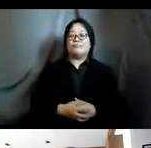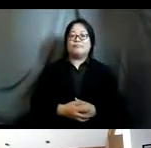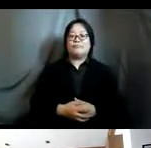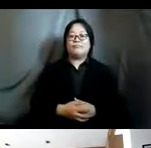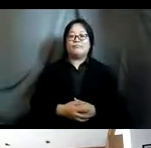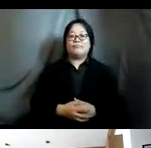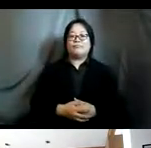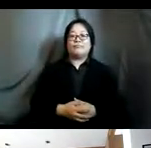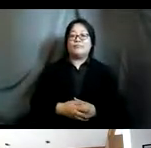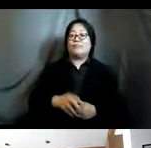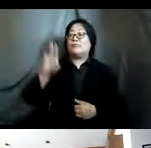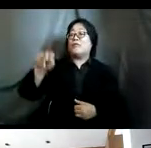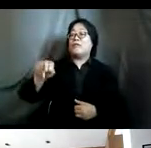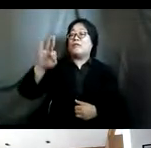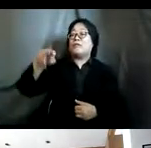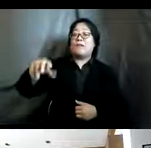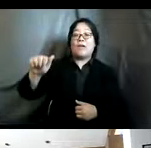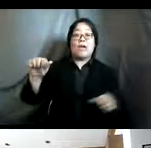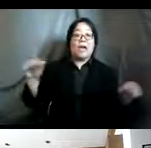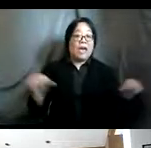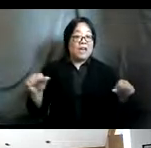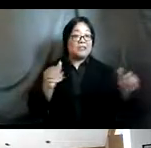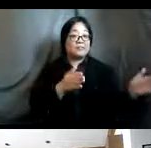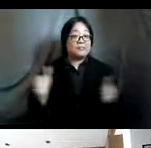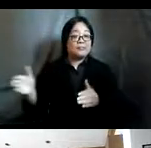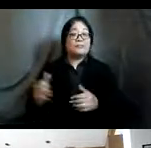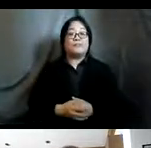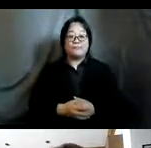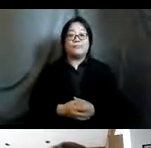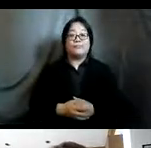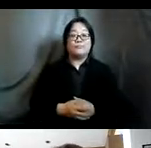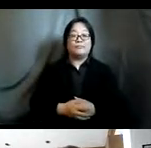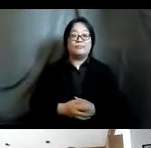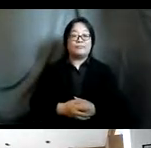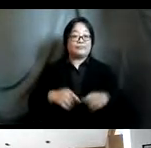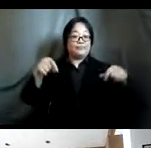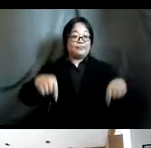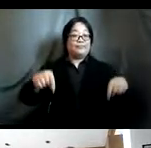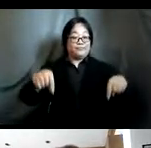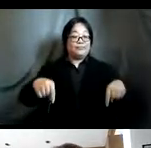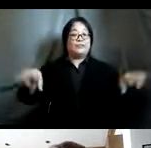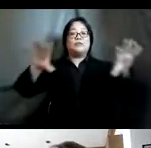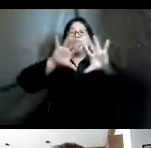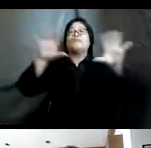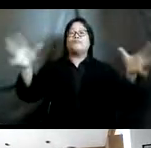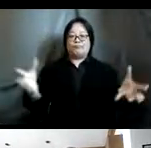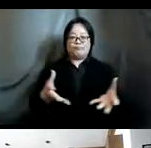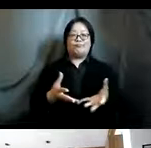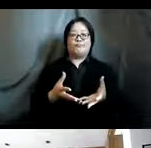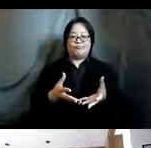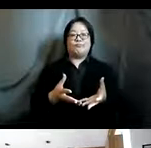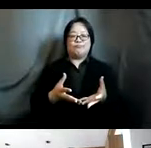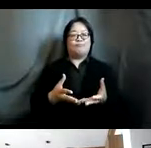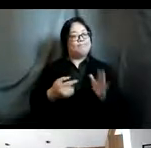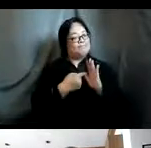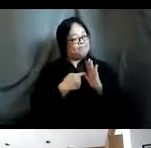terms of unfpa's action plan around this coalition unfpa has today at the global level reiterated its commitment